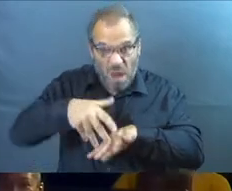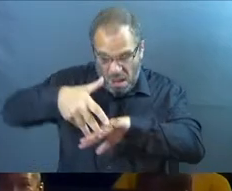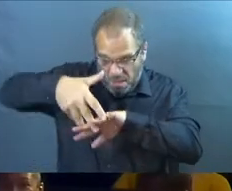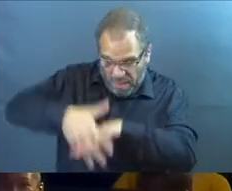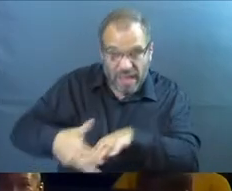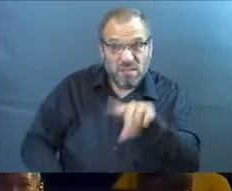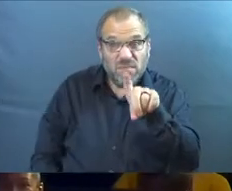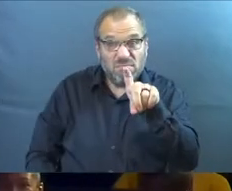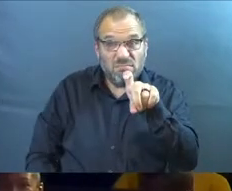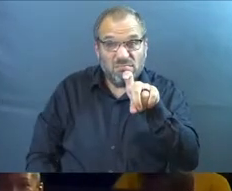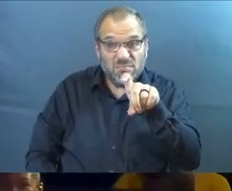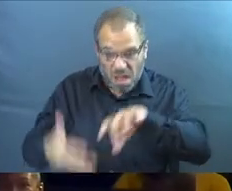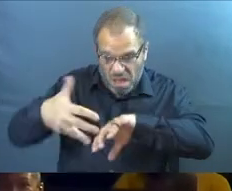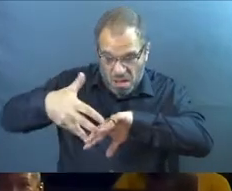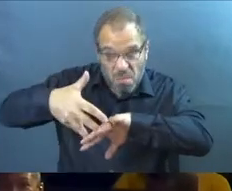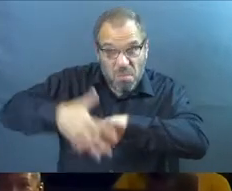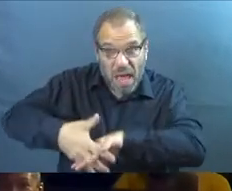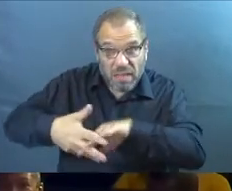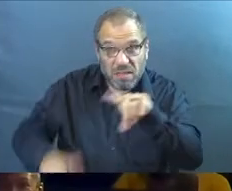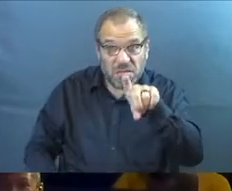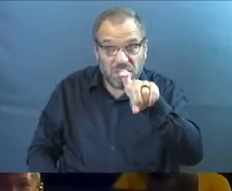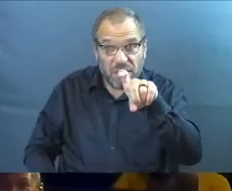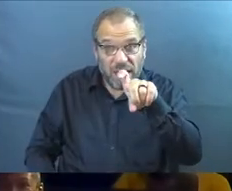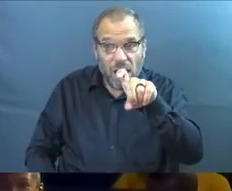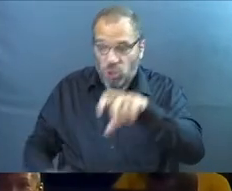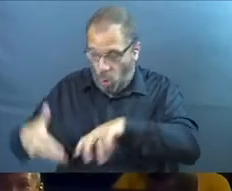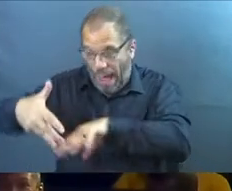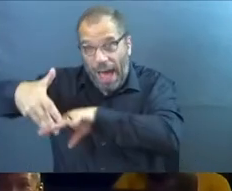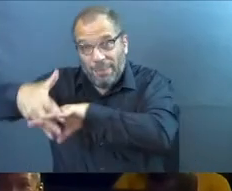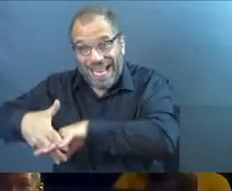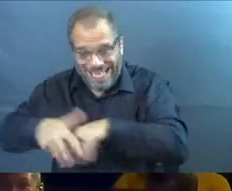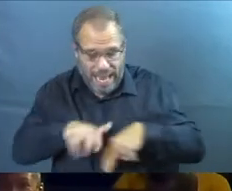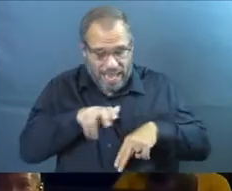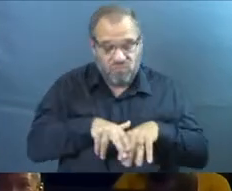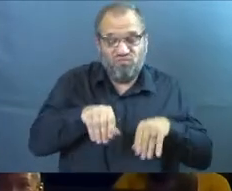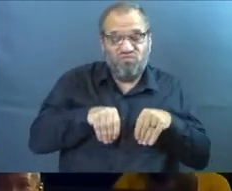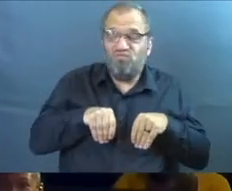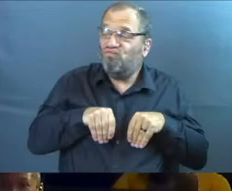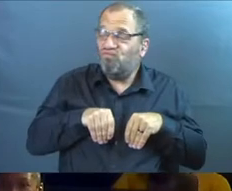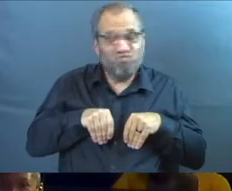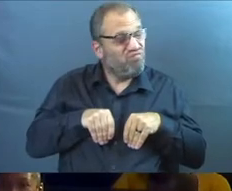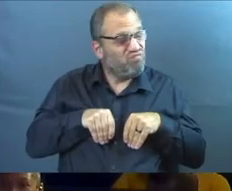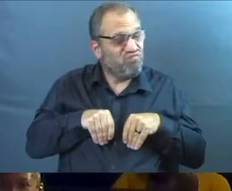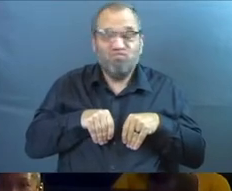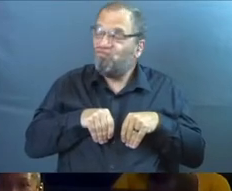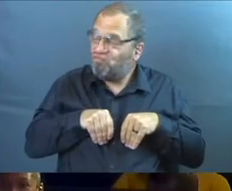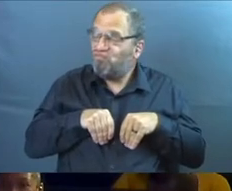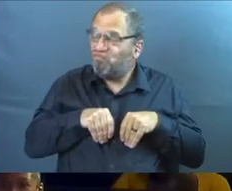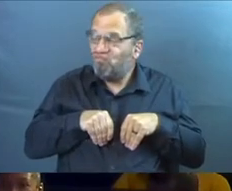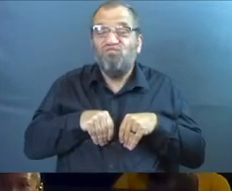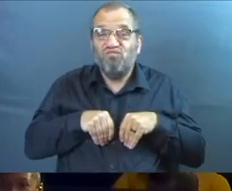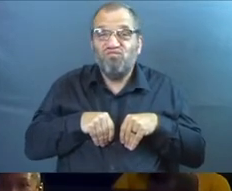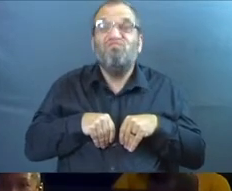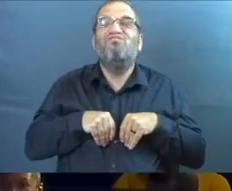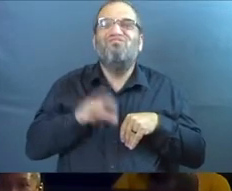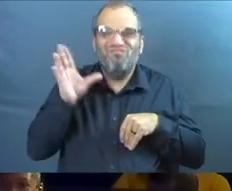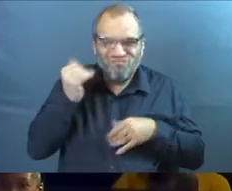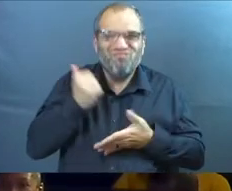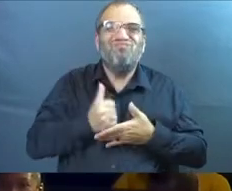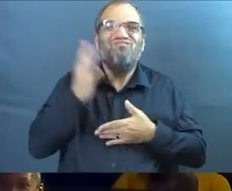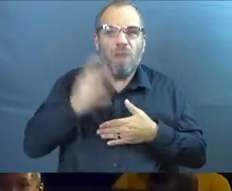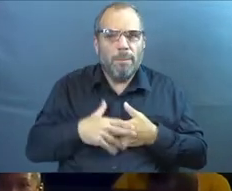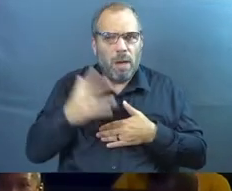Because there's a huge difference between those two ideas, and we're going to be exploring what the Bible has to say about that